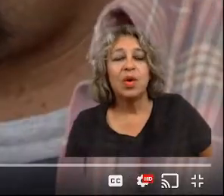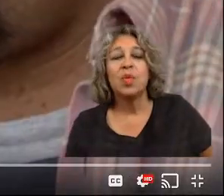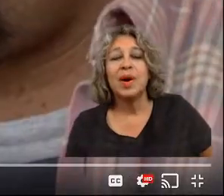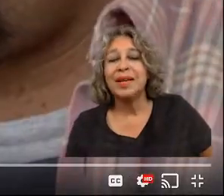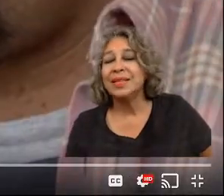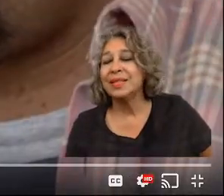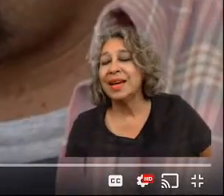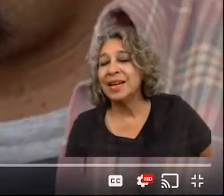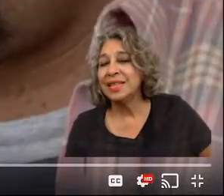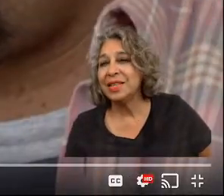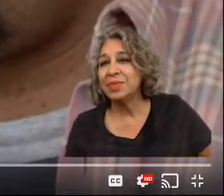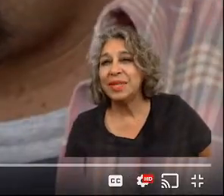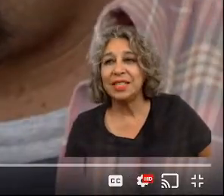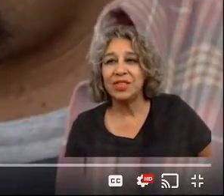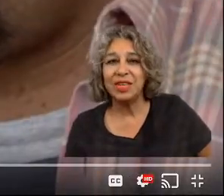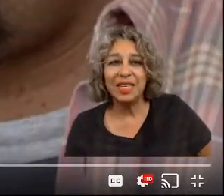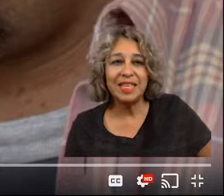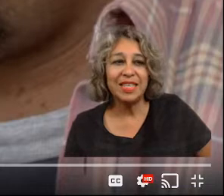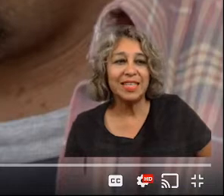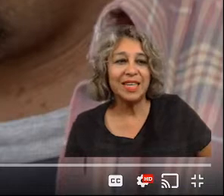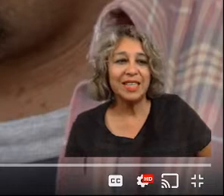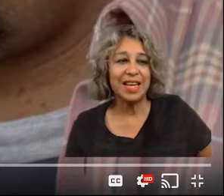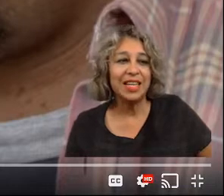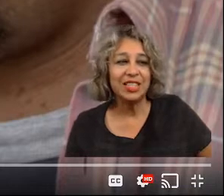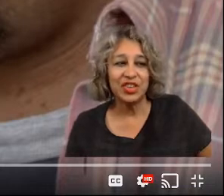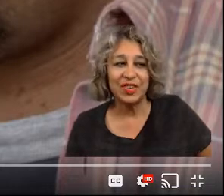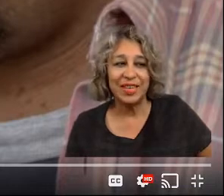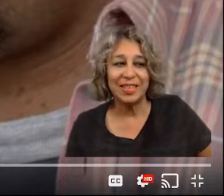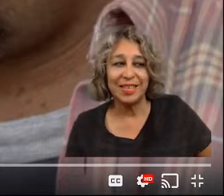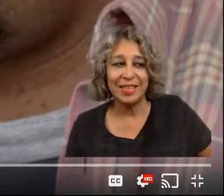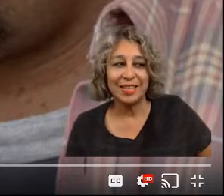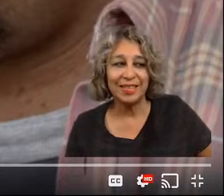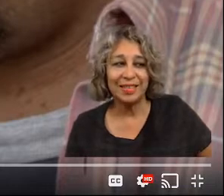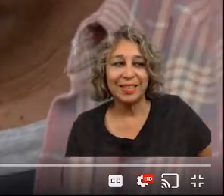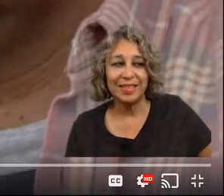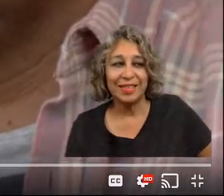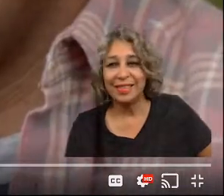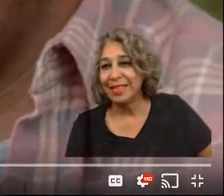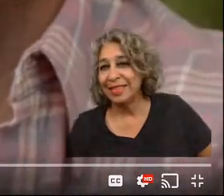where his customs his traditions and his culture is